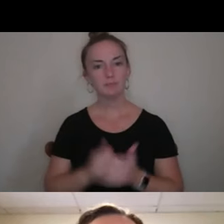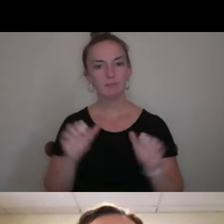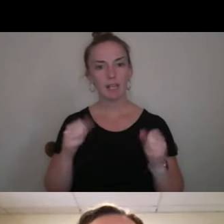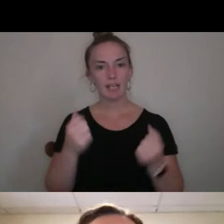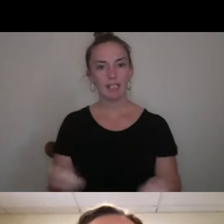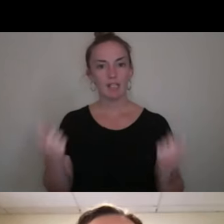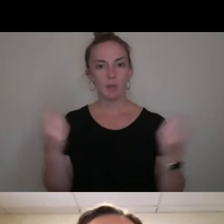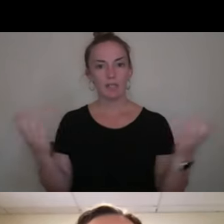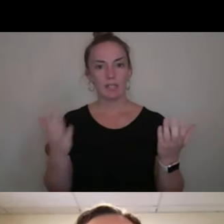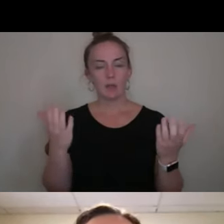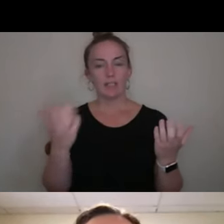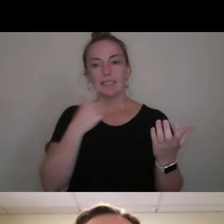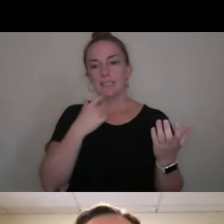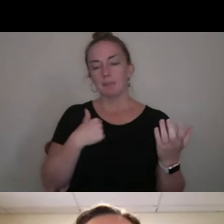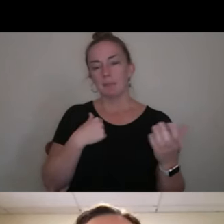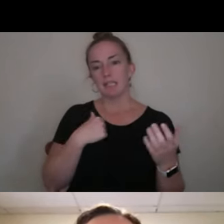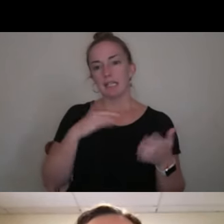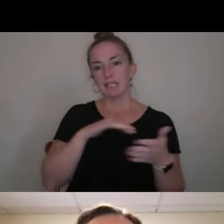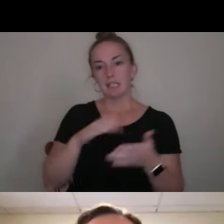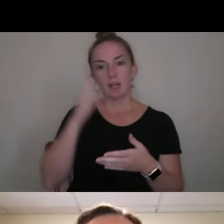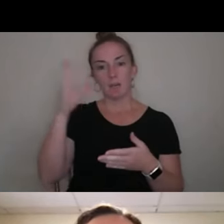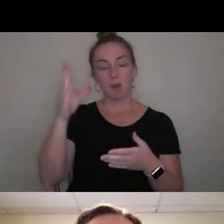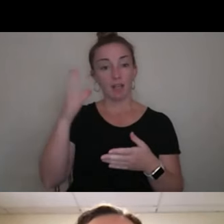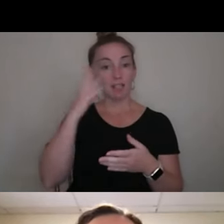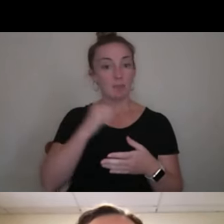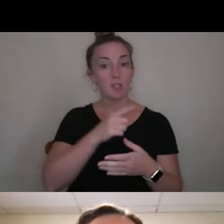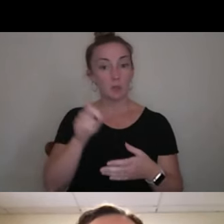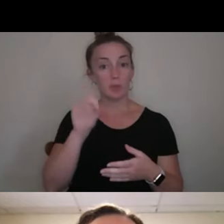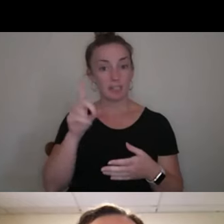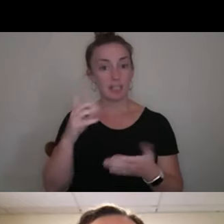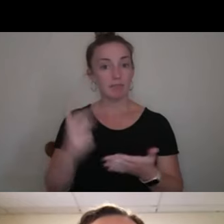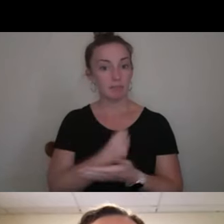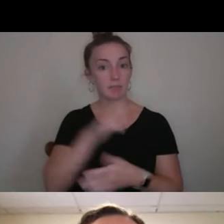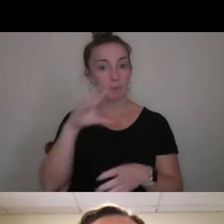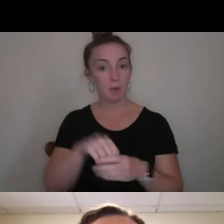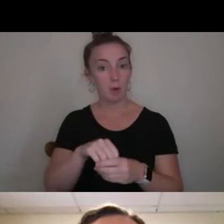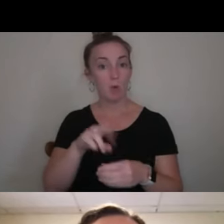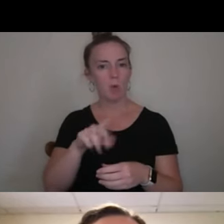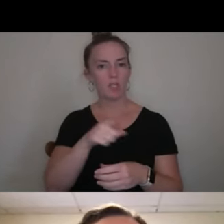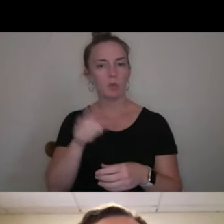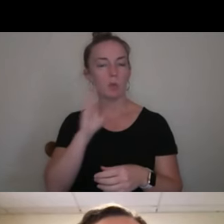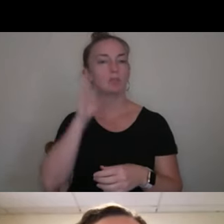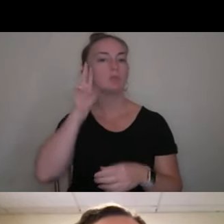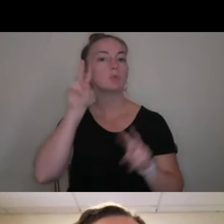this call tell me a study abroad experience that you were able to participate in or one that you're looking forward to.